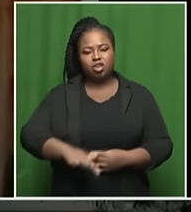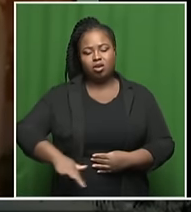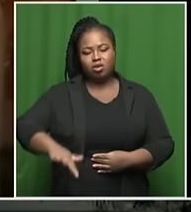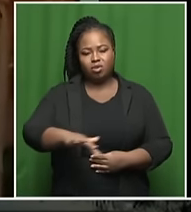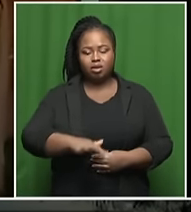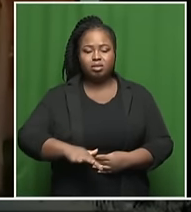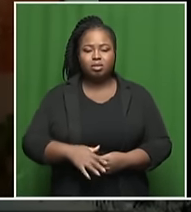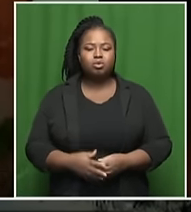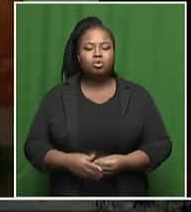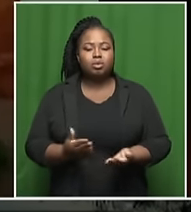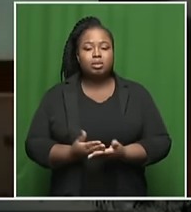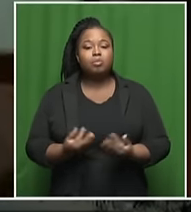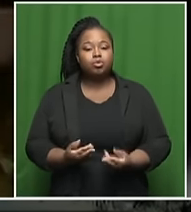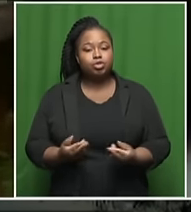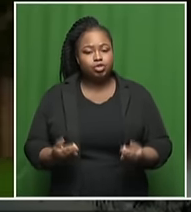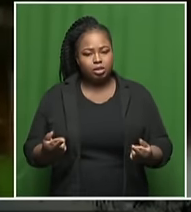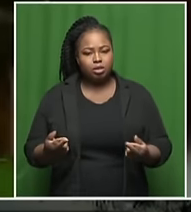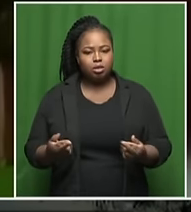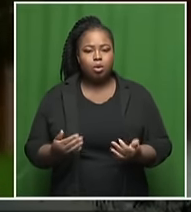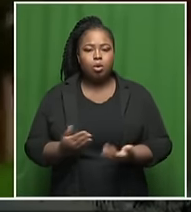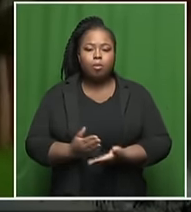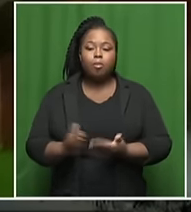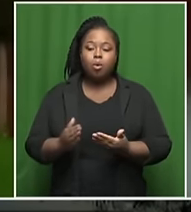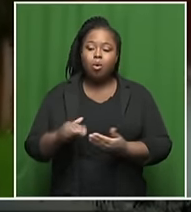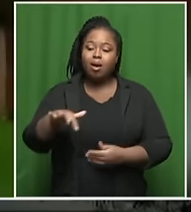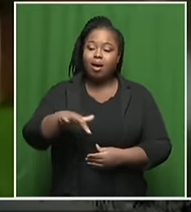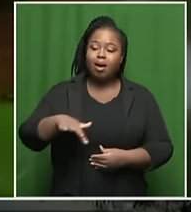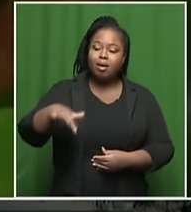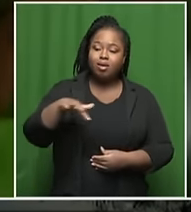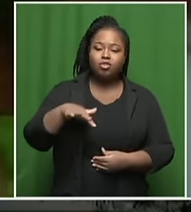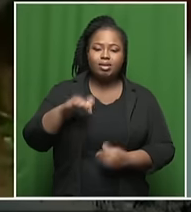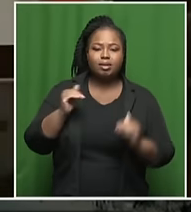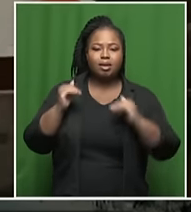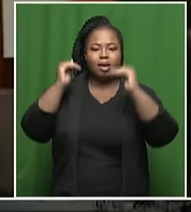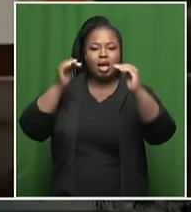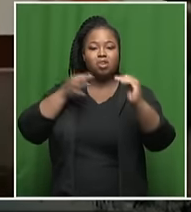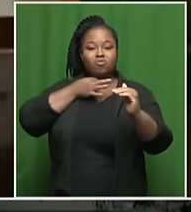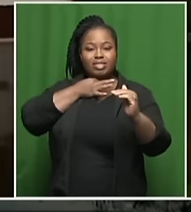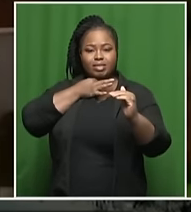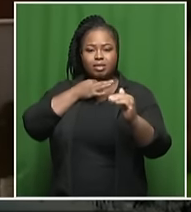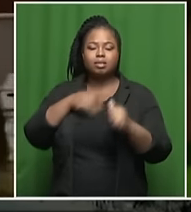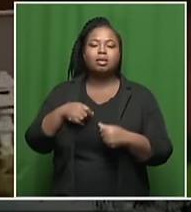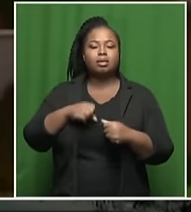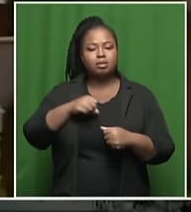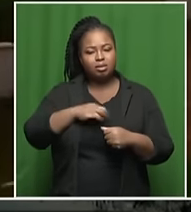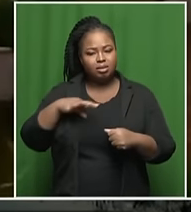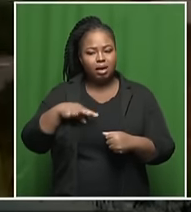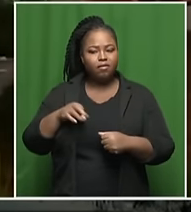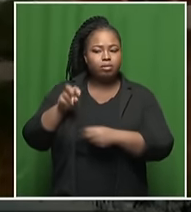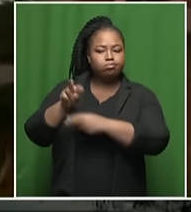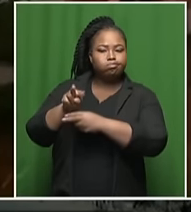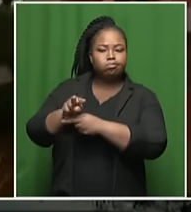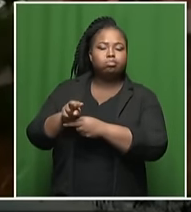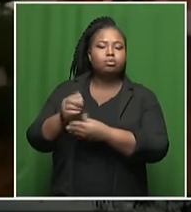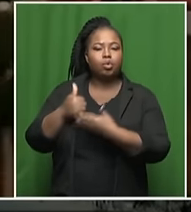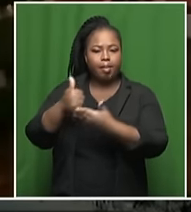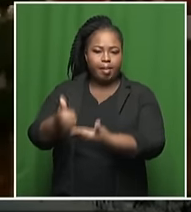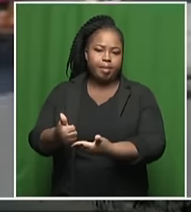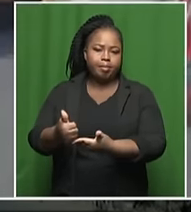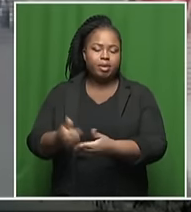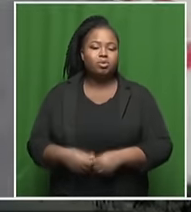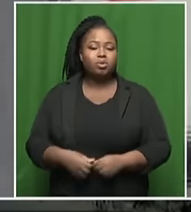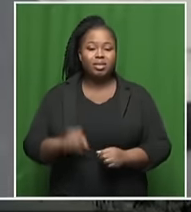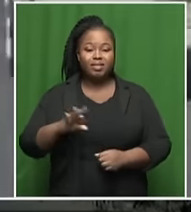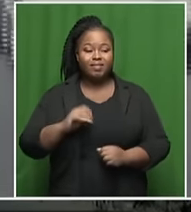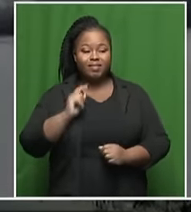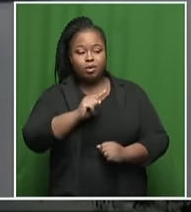a lot of our resources in the high risk areas. So our objectives today is largely going to be making sure that we evacuate people where there